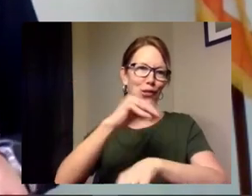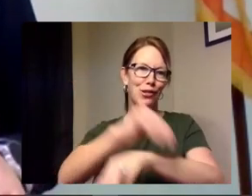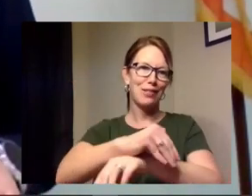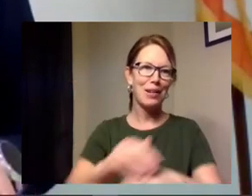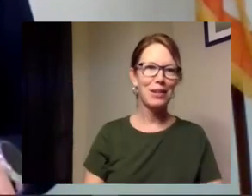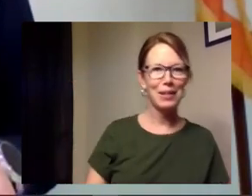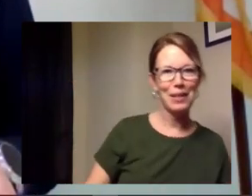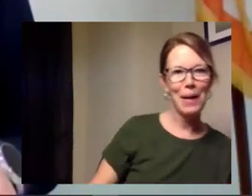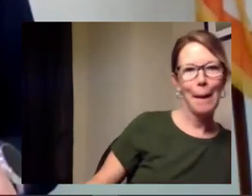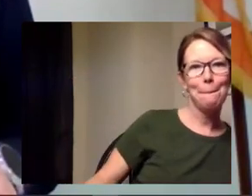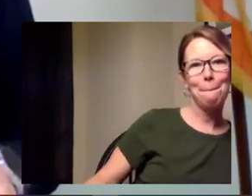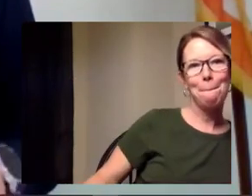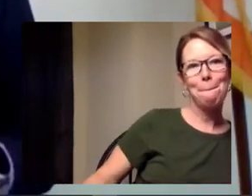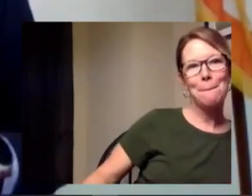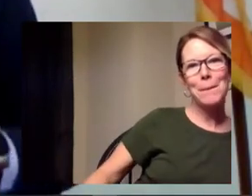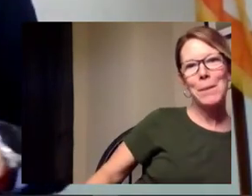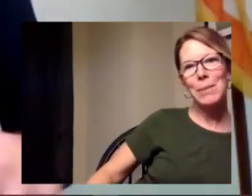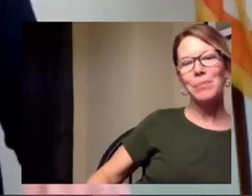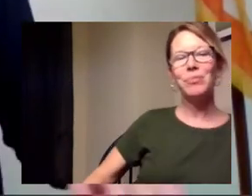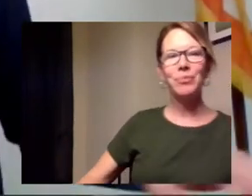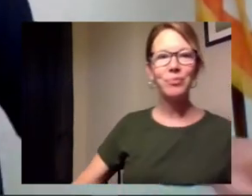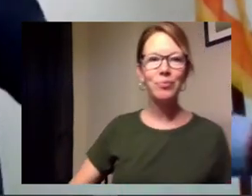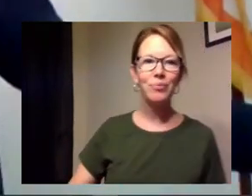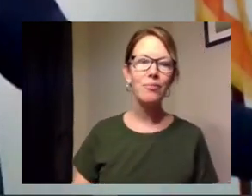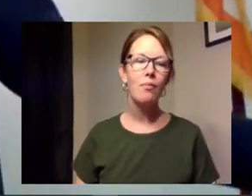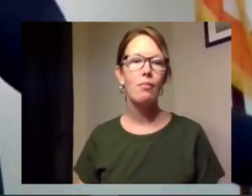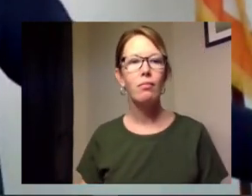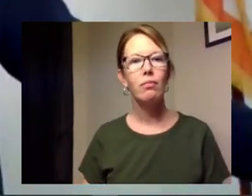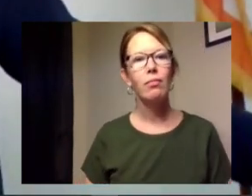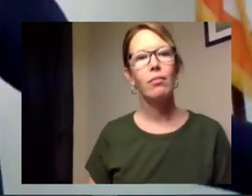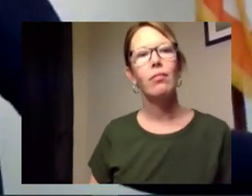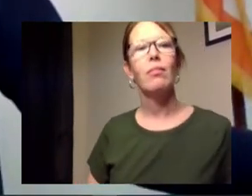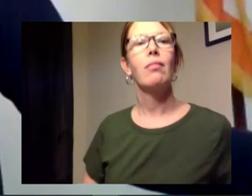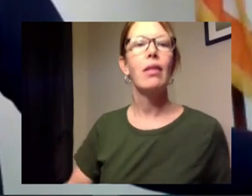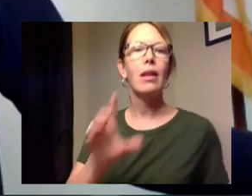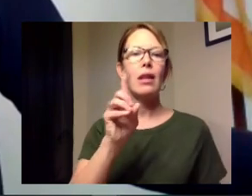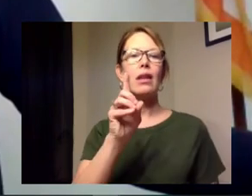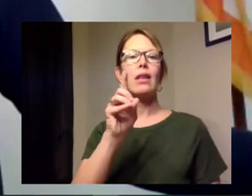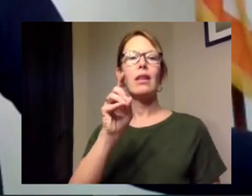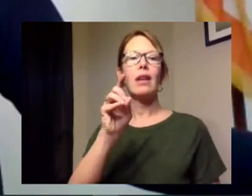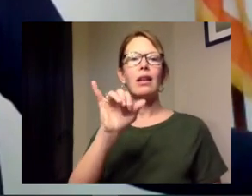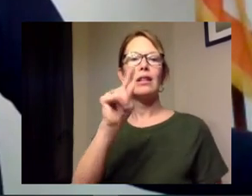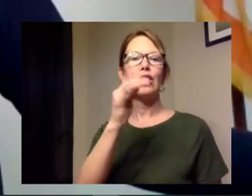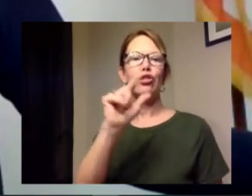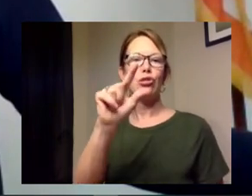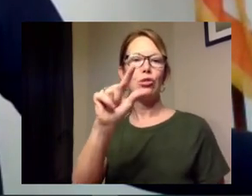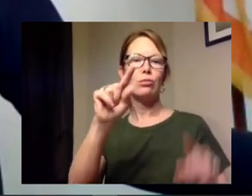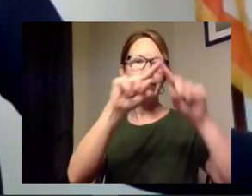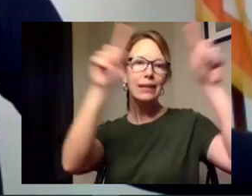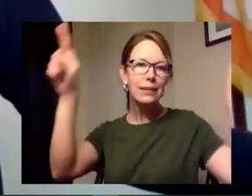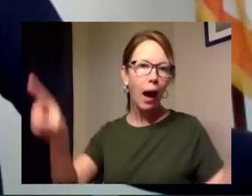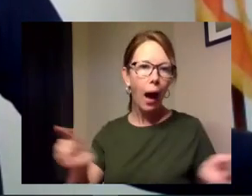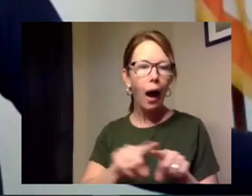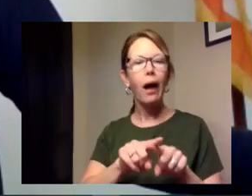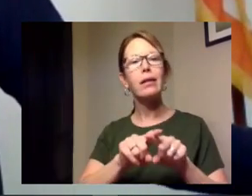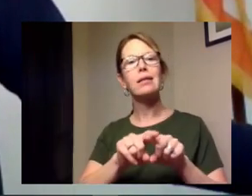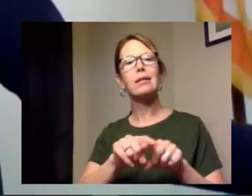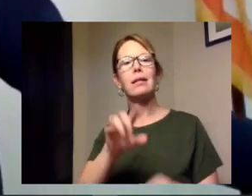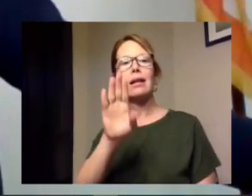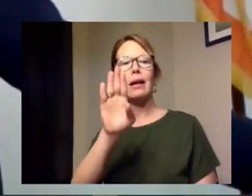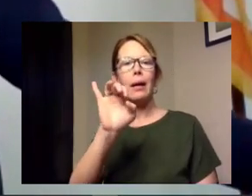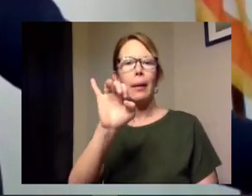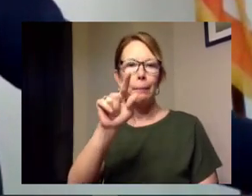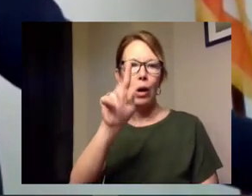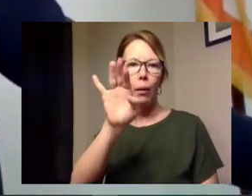the second question this is related to digital signs and billboards the question is could we use